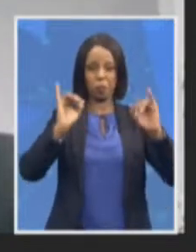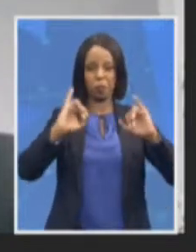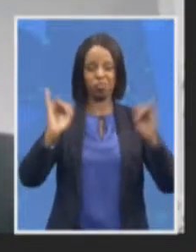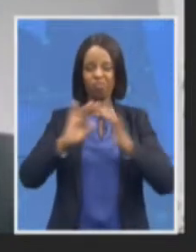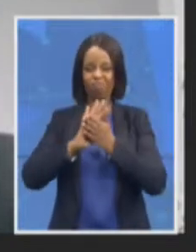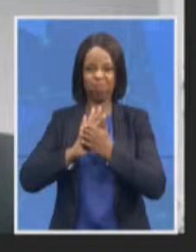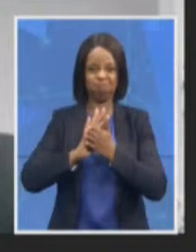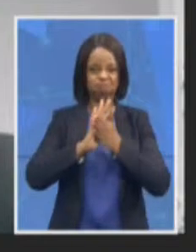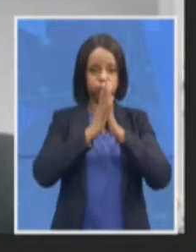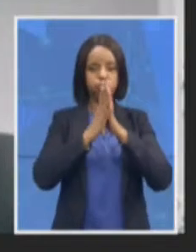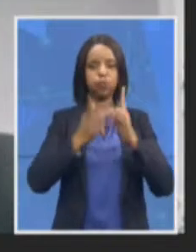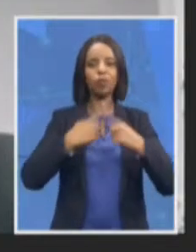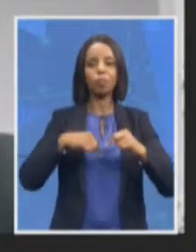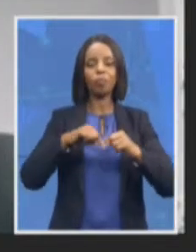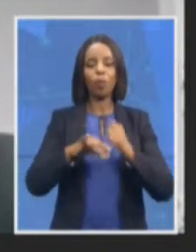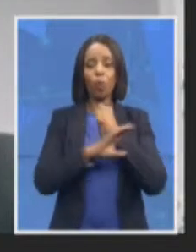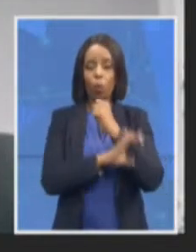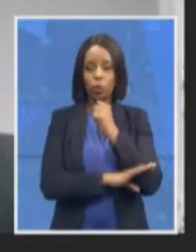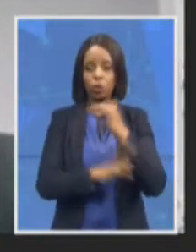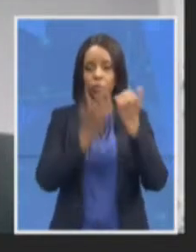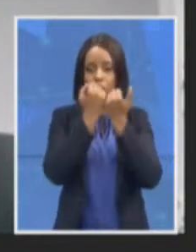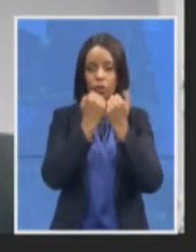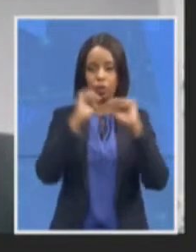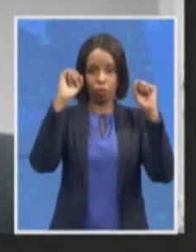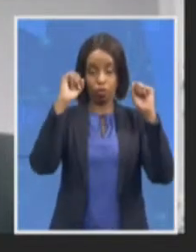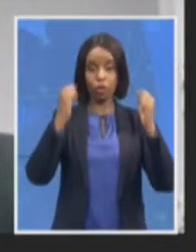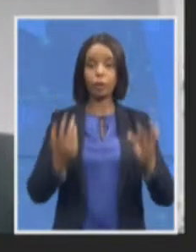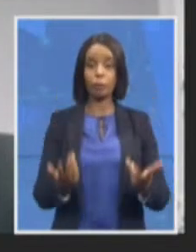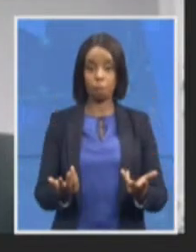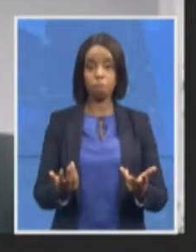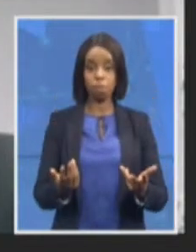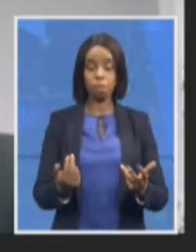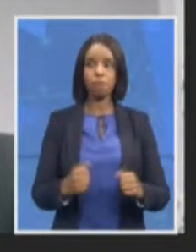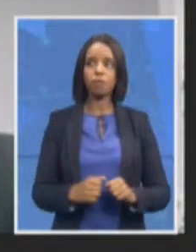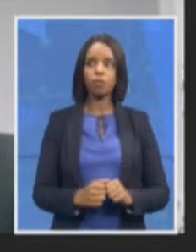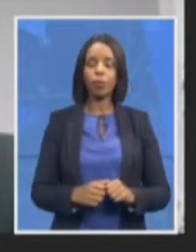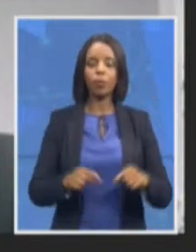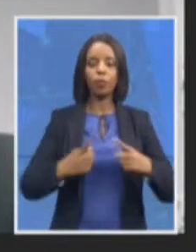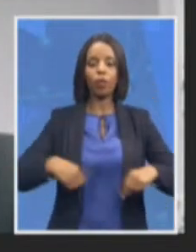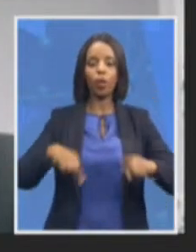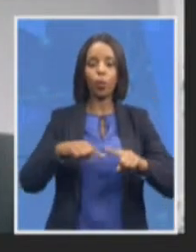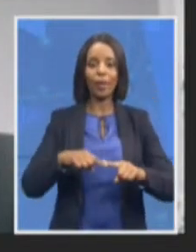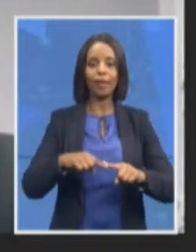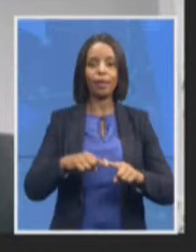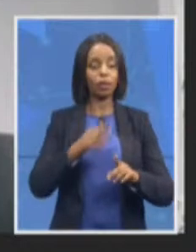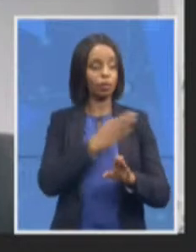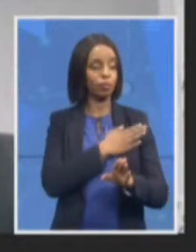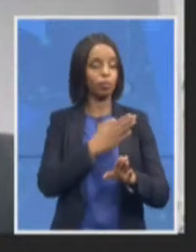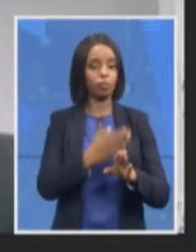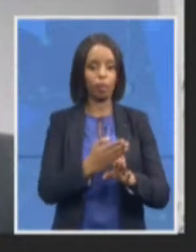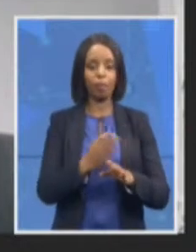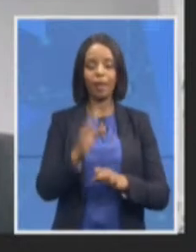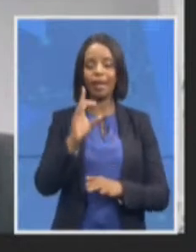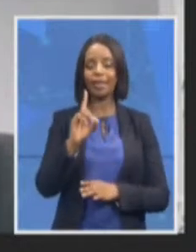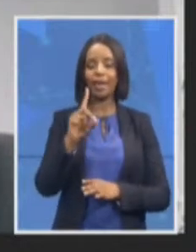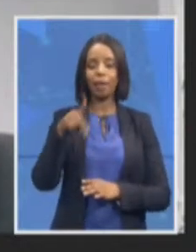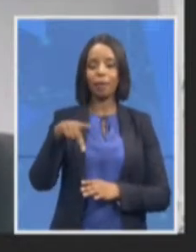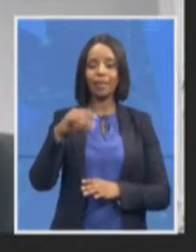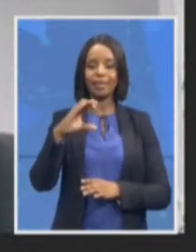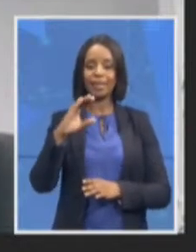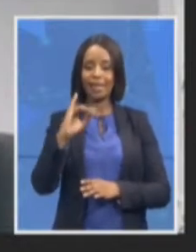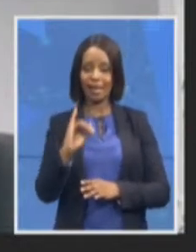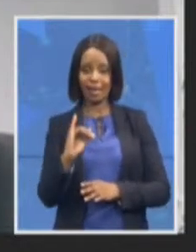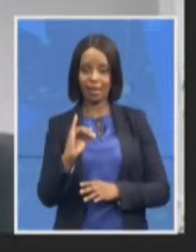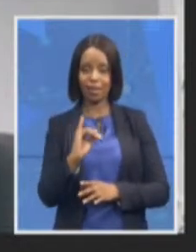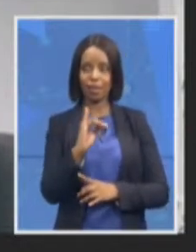we've been we've been engaging with the DPCI and and there are different categories of